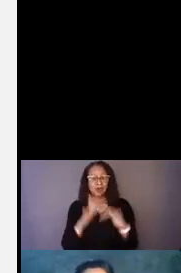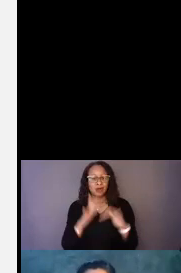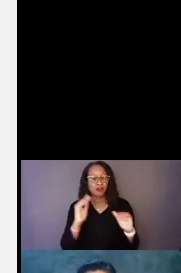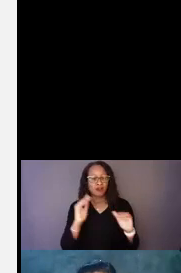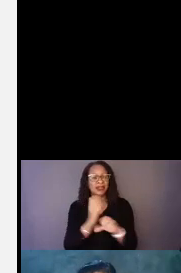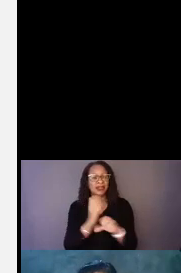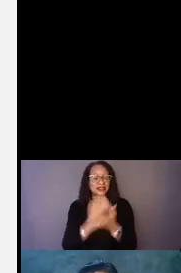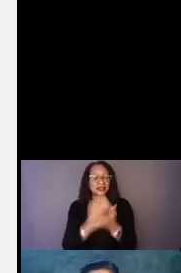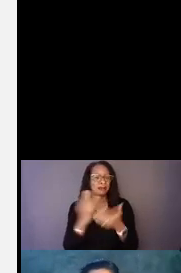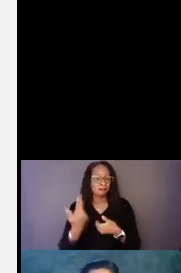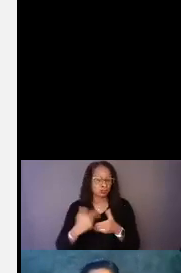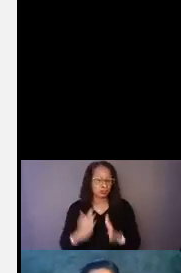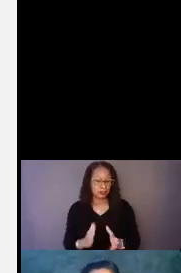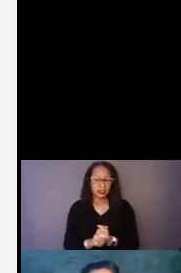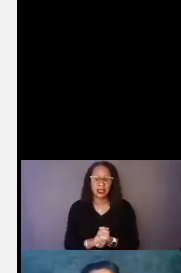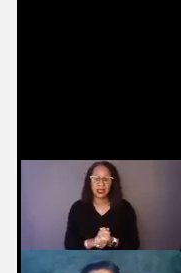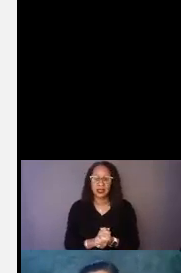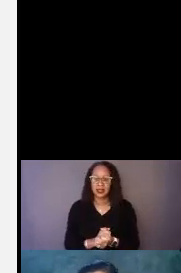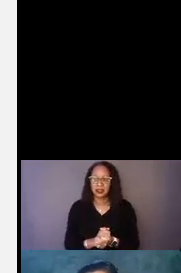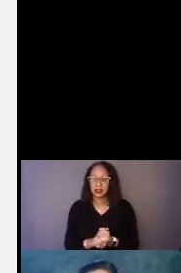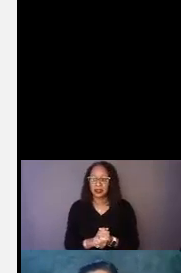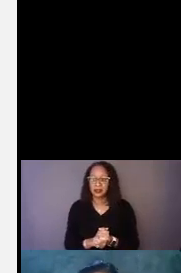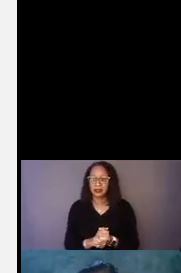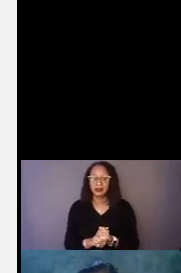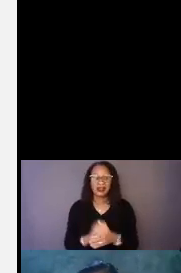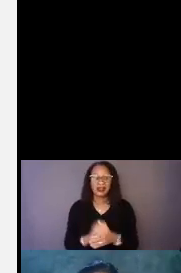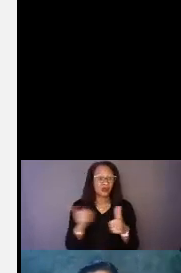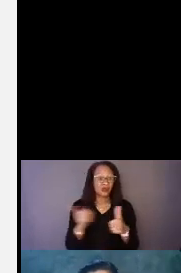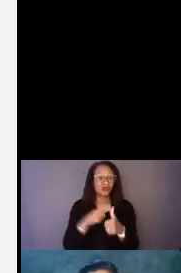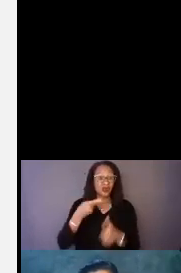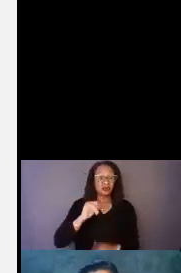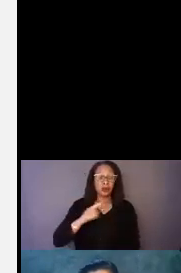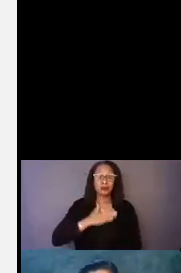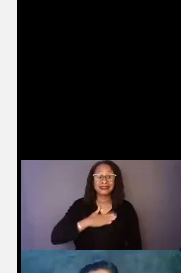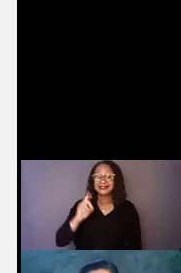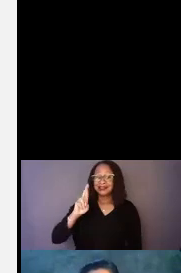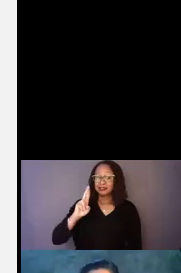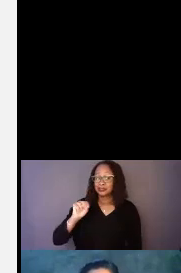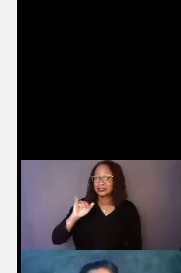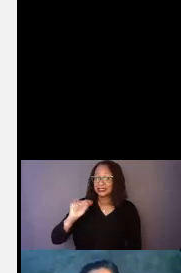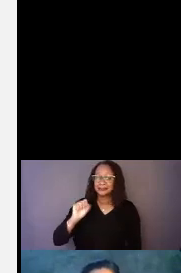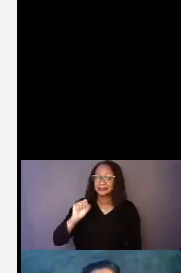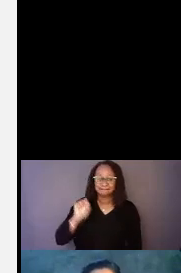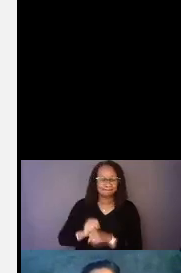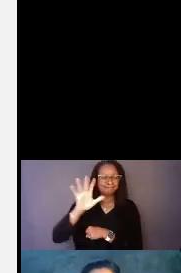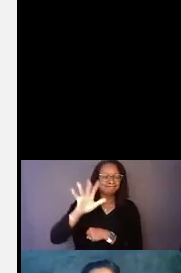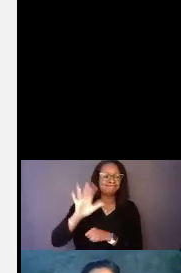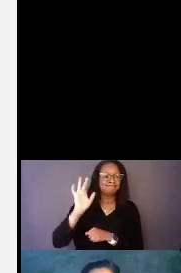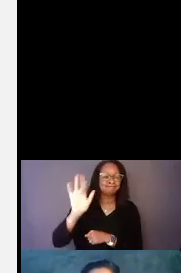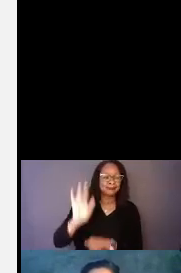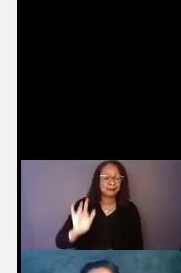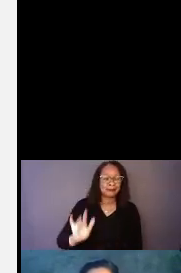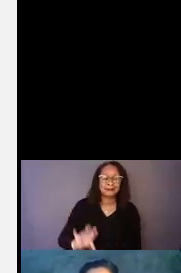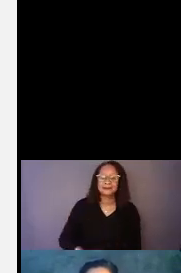participation. So if we could launch that poll we've got, we'll see where we all are at